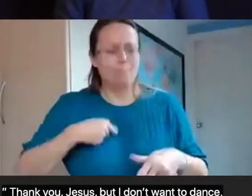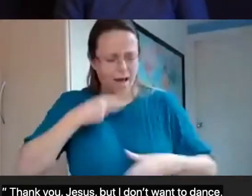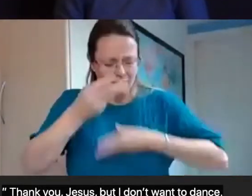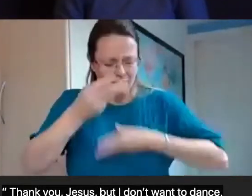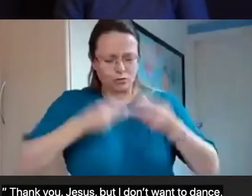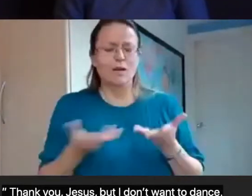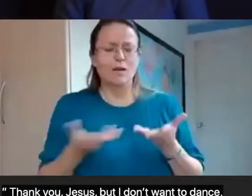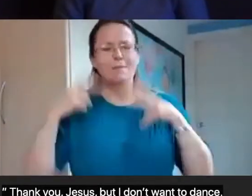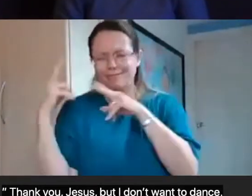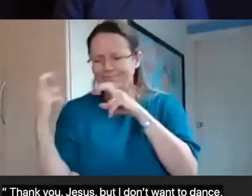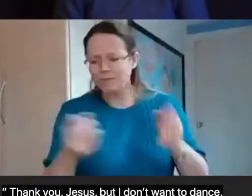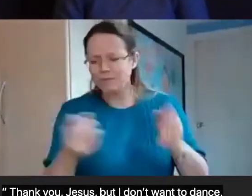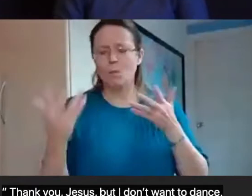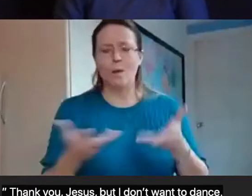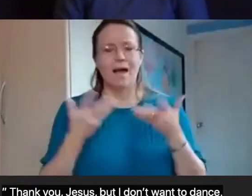to look for them.